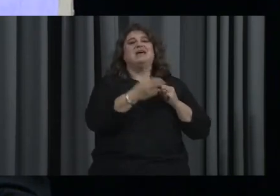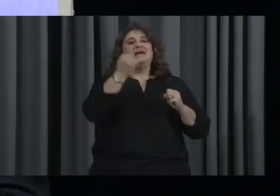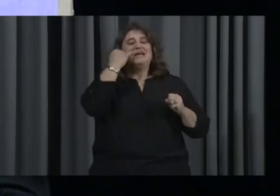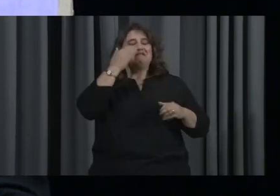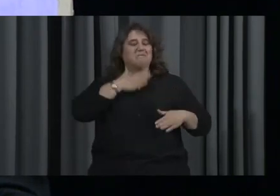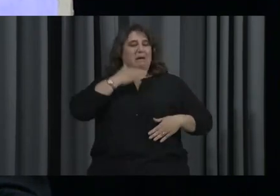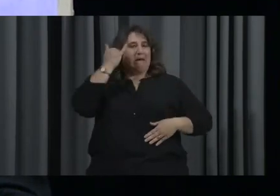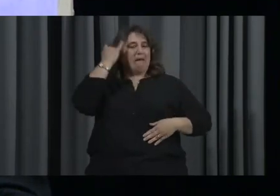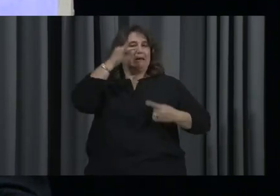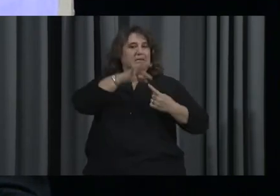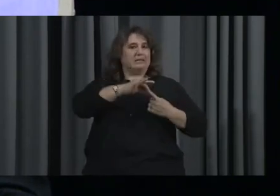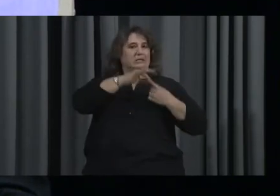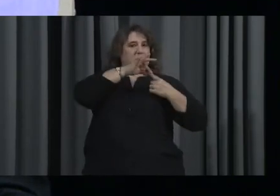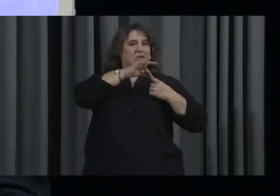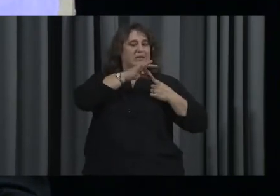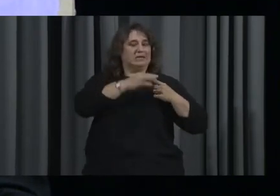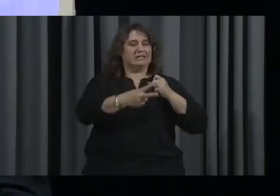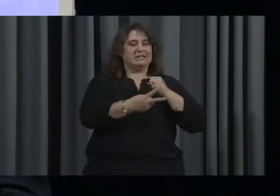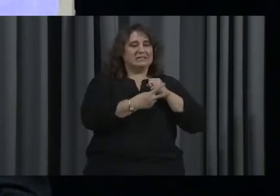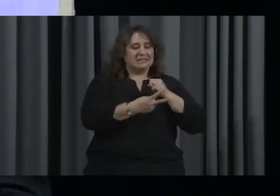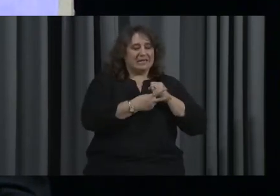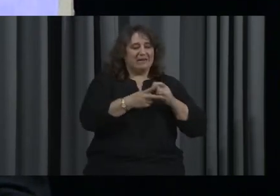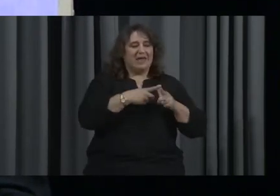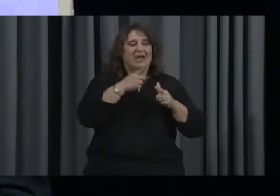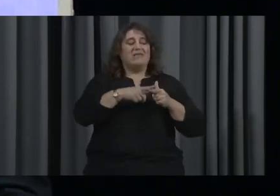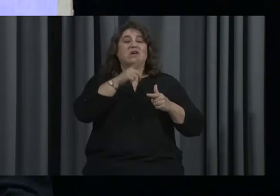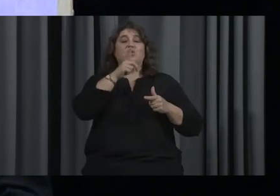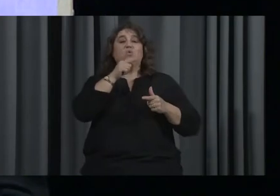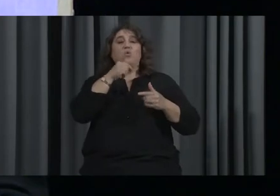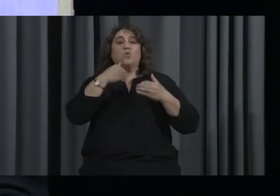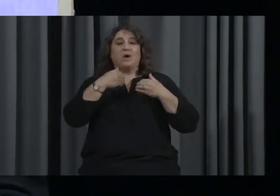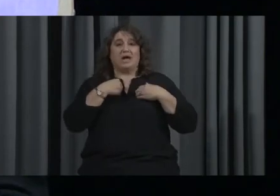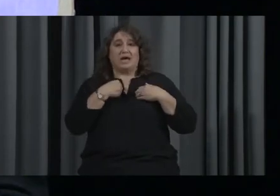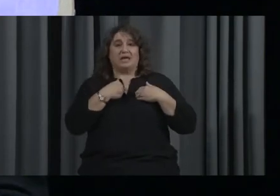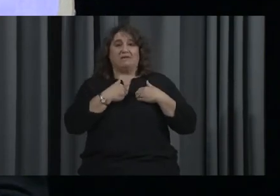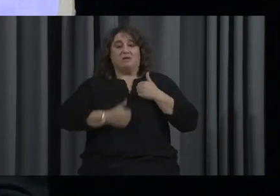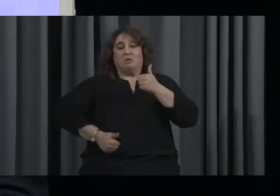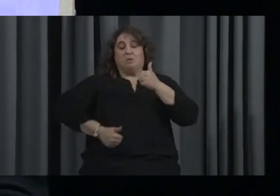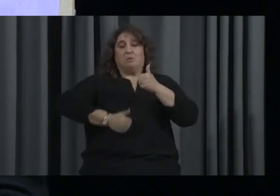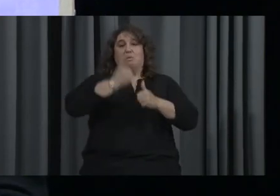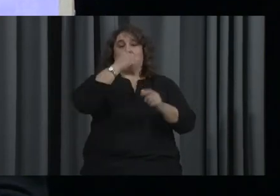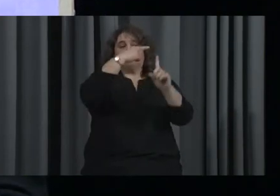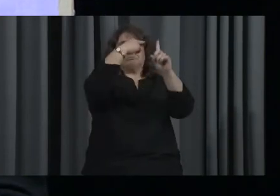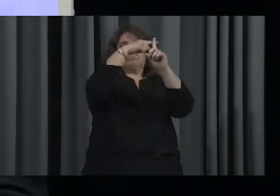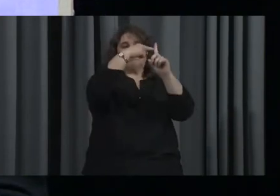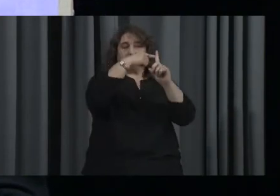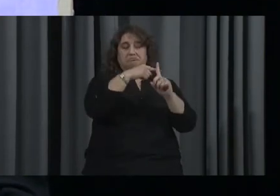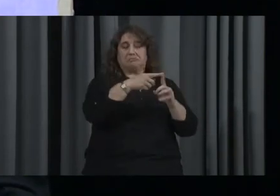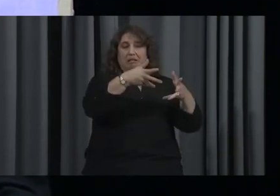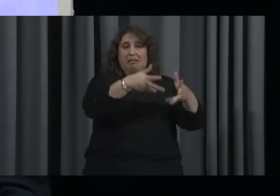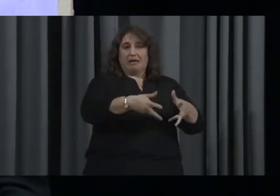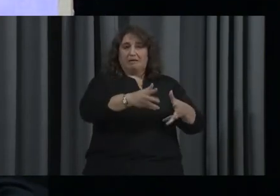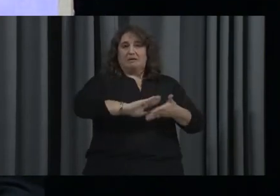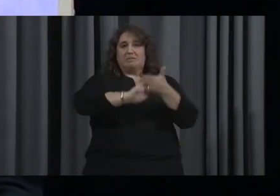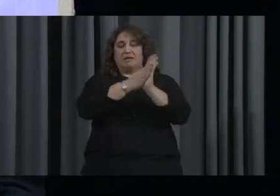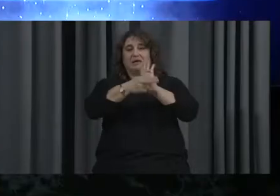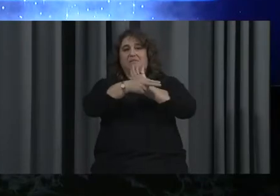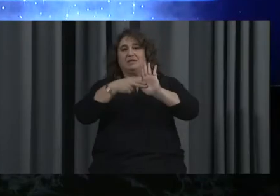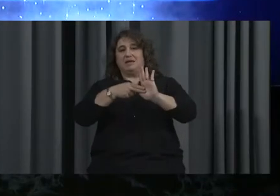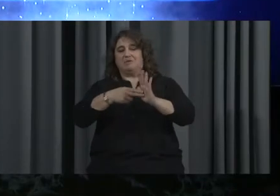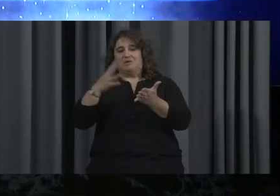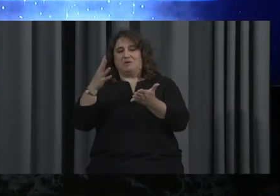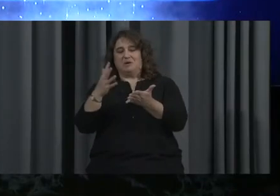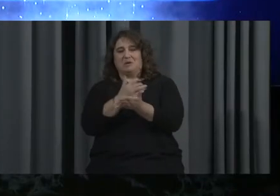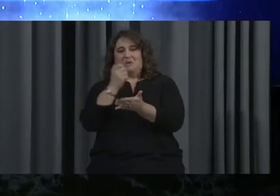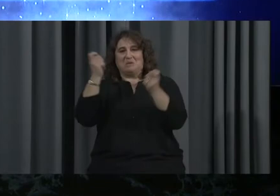will cross it off. Who has the most remaining words on their list will be the winner. Ms. Tamara,